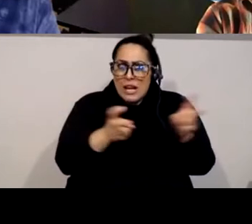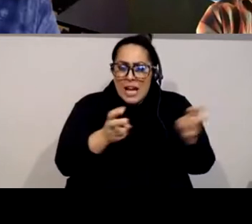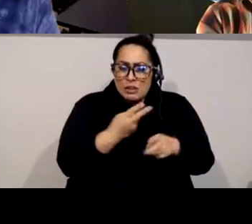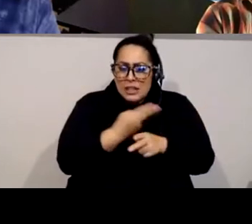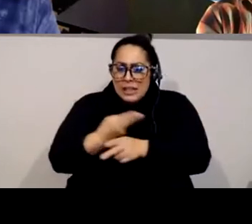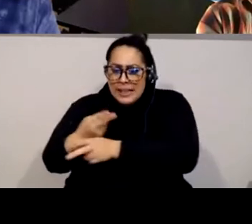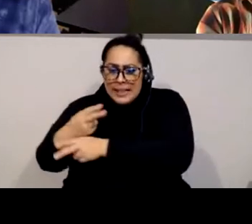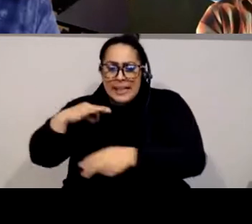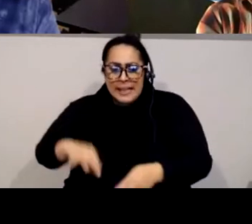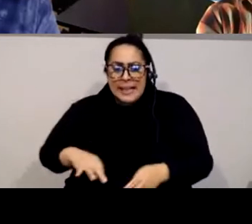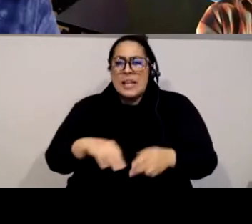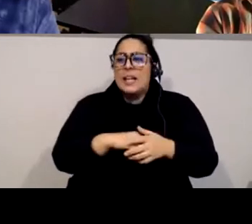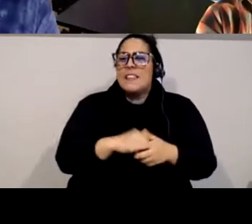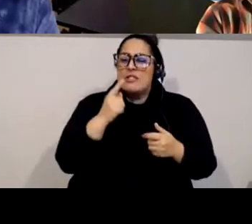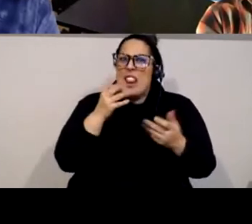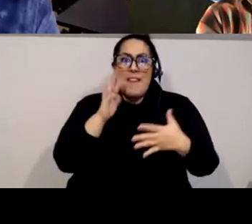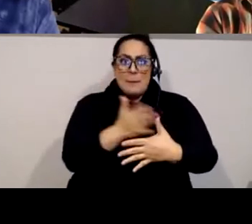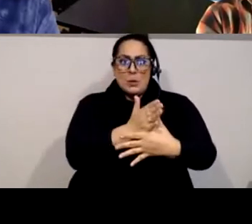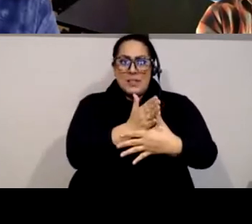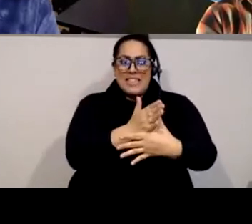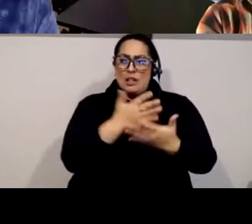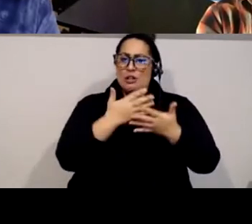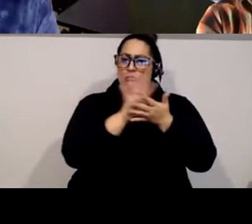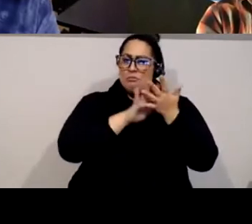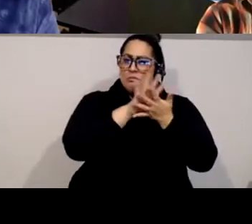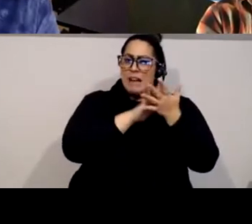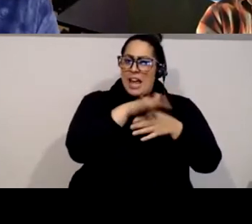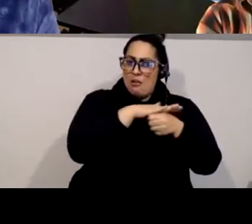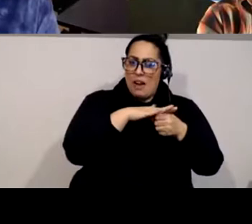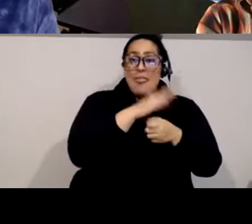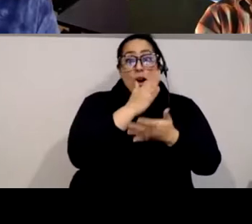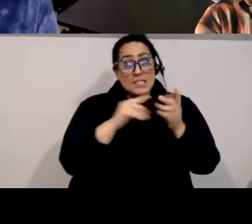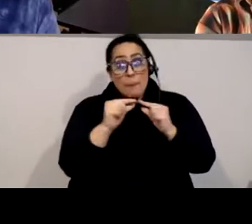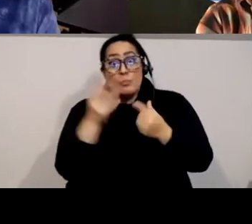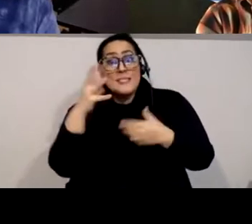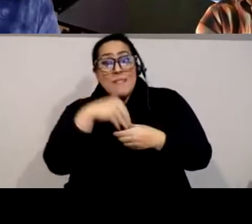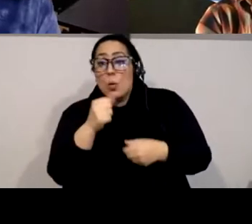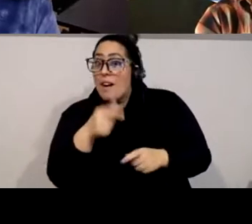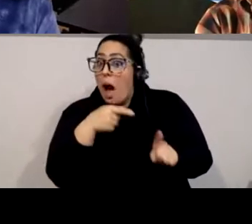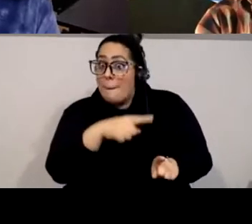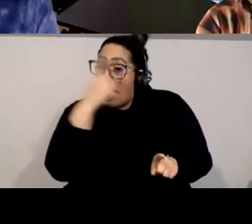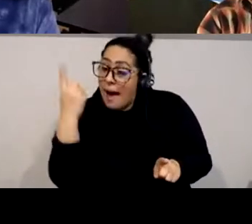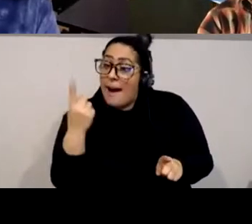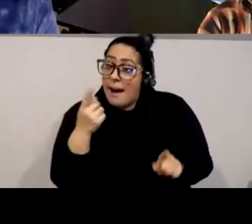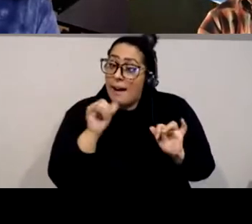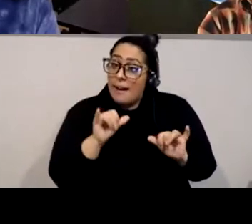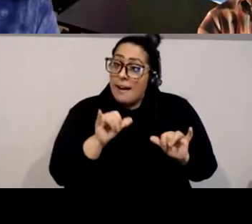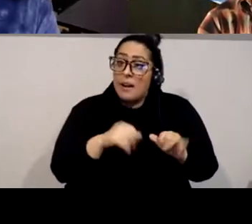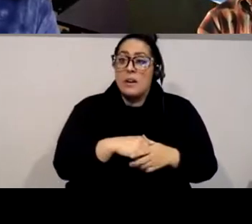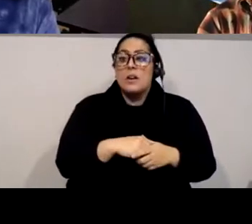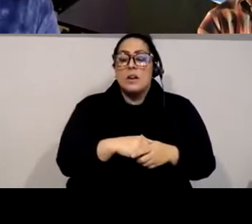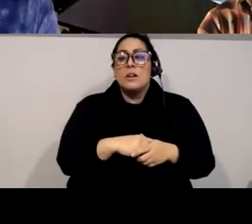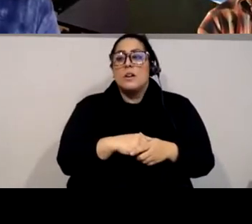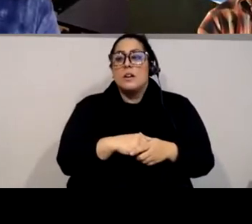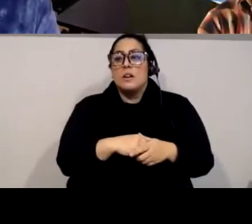in-betweenness that happens with groups that are not, are not black. So I wanted to start a little for those of you who